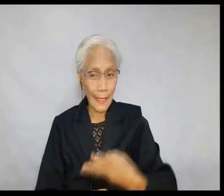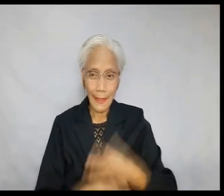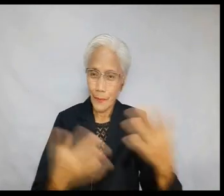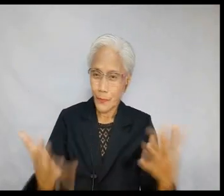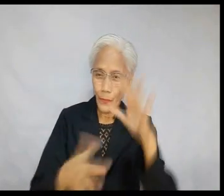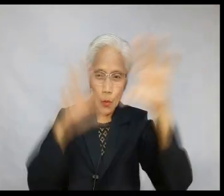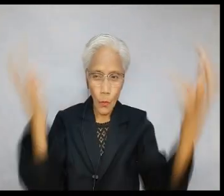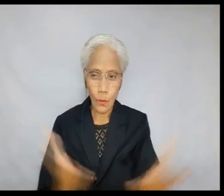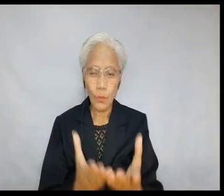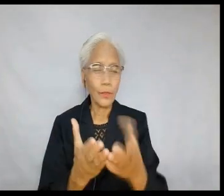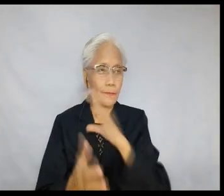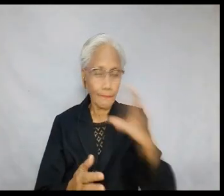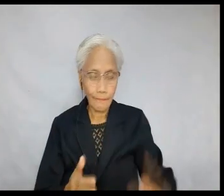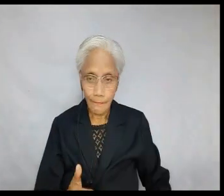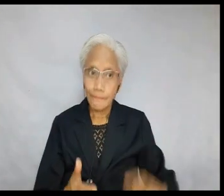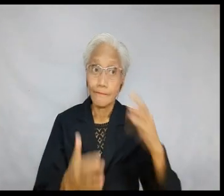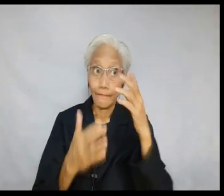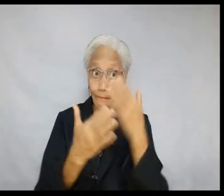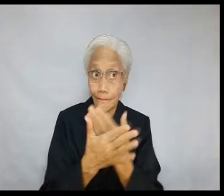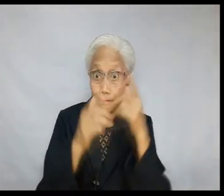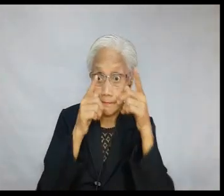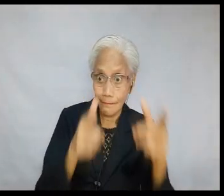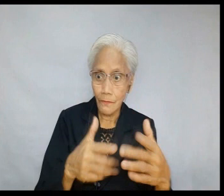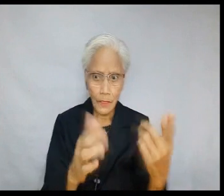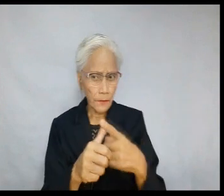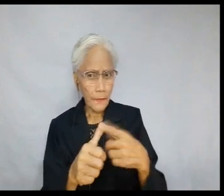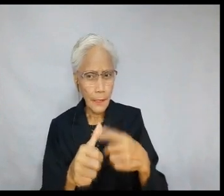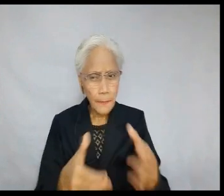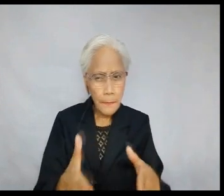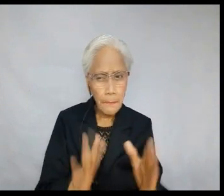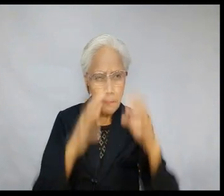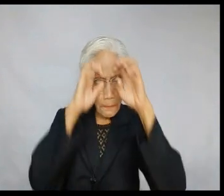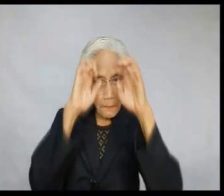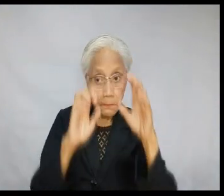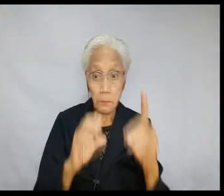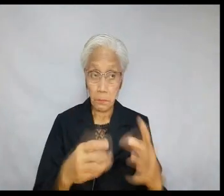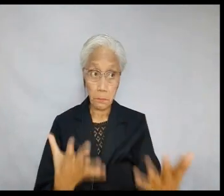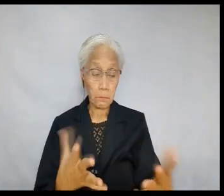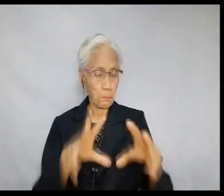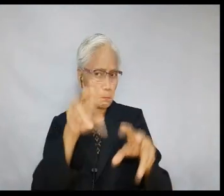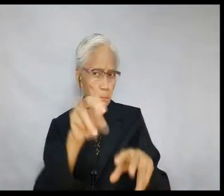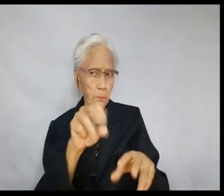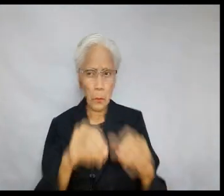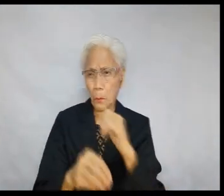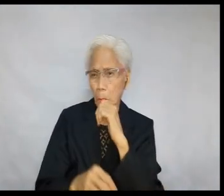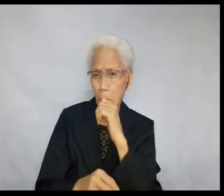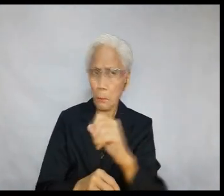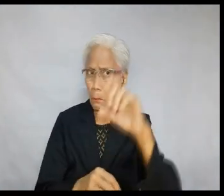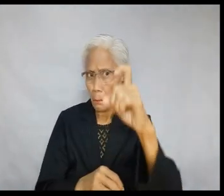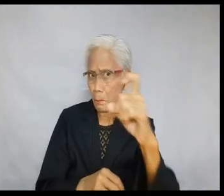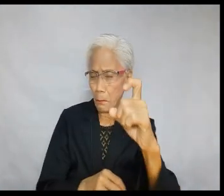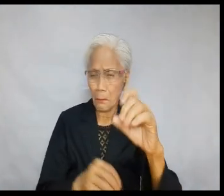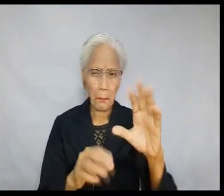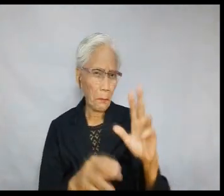Welcome to the world of Christian fashion. First off, let us be educated about the X in our title. No, X is not